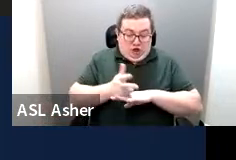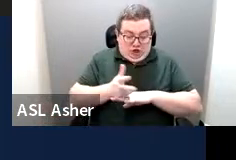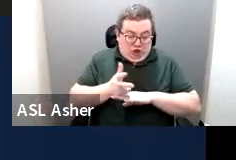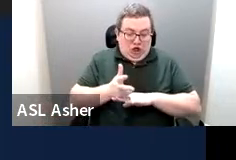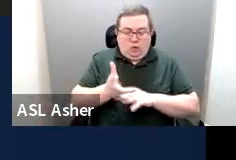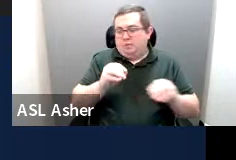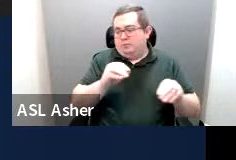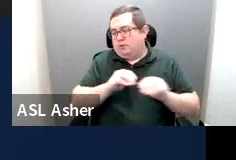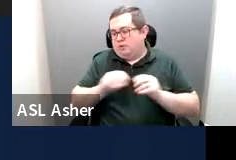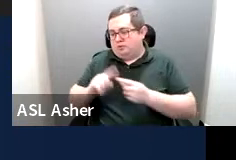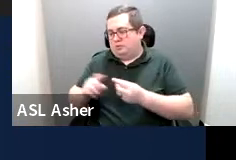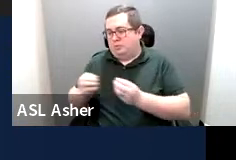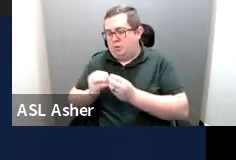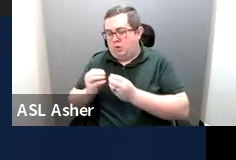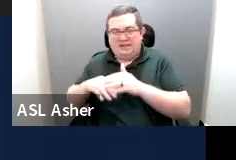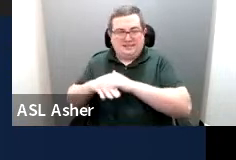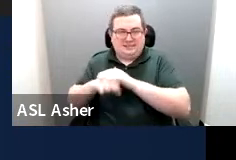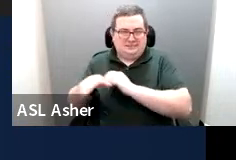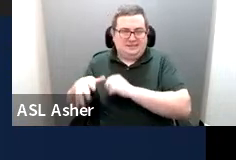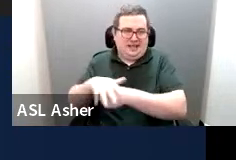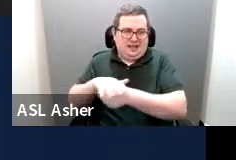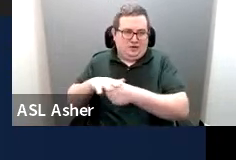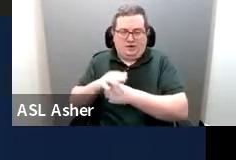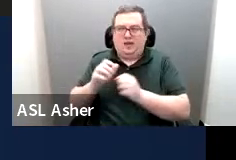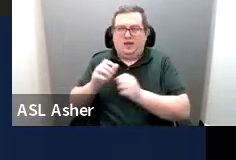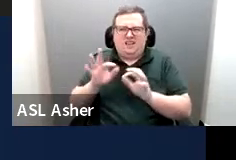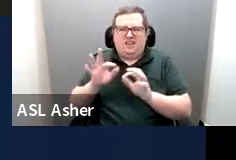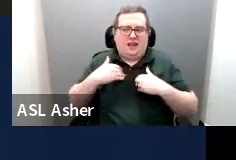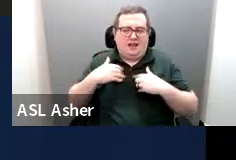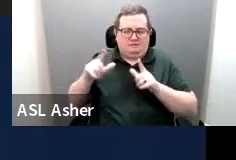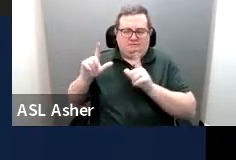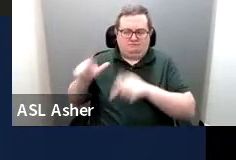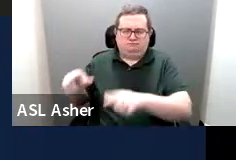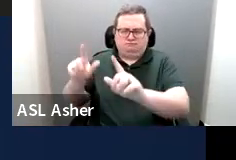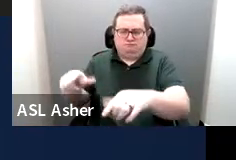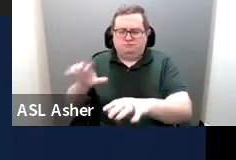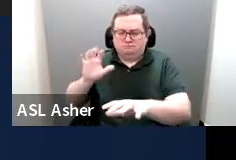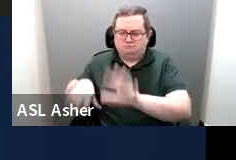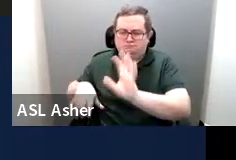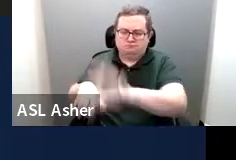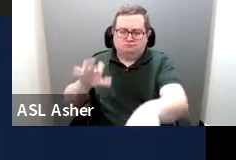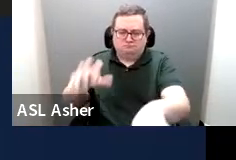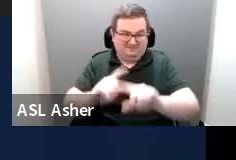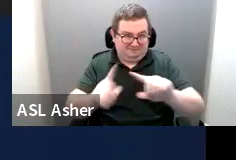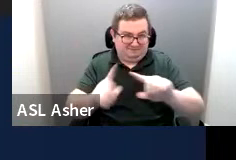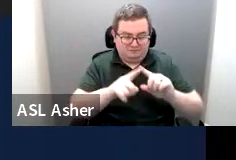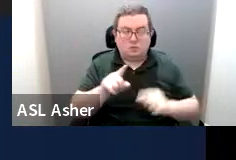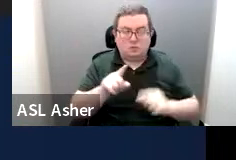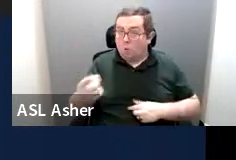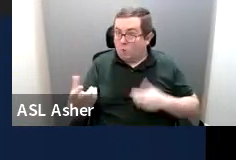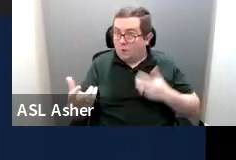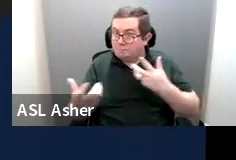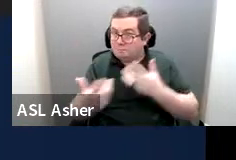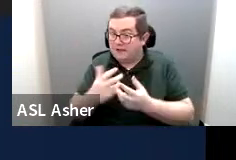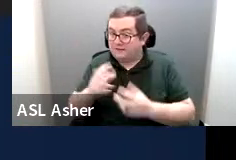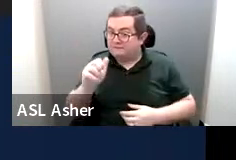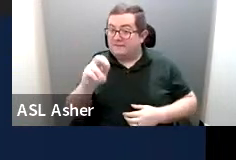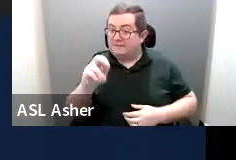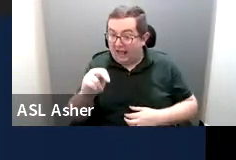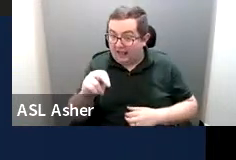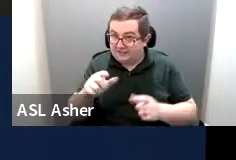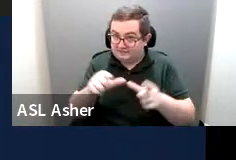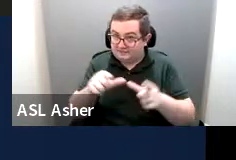accessible parking area where there are multiple lots, does that only apply to van spaces? Uh, and